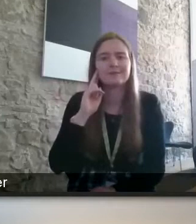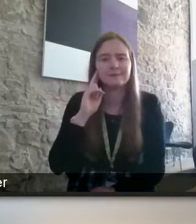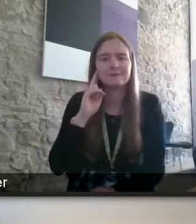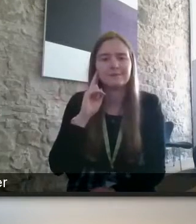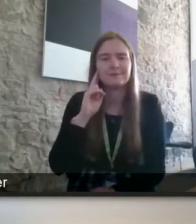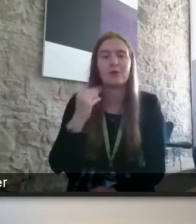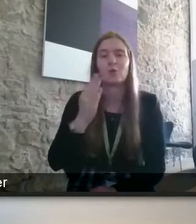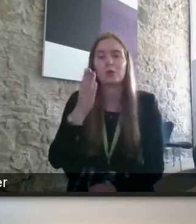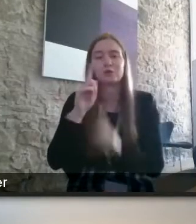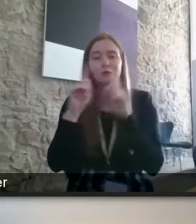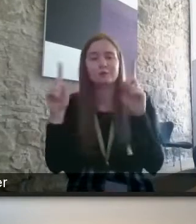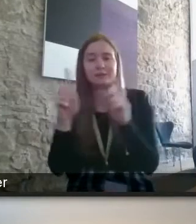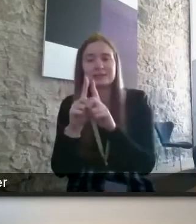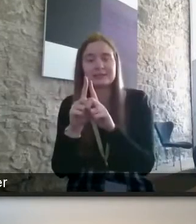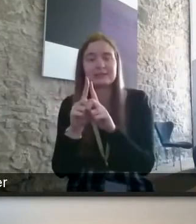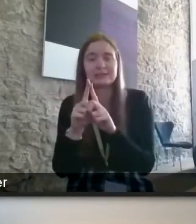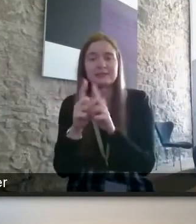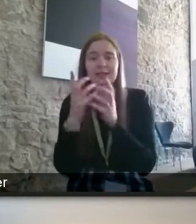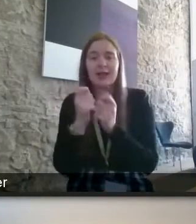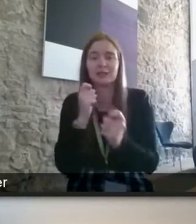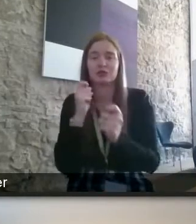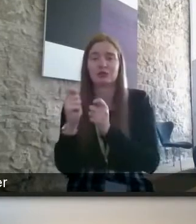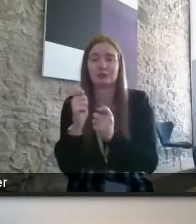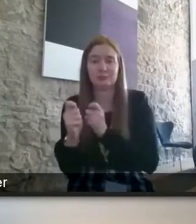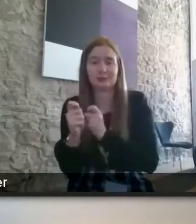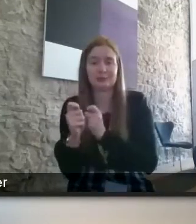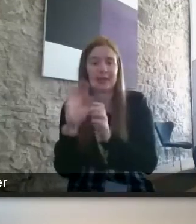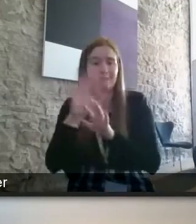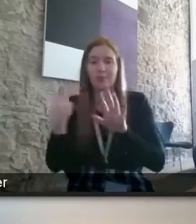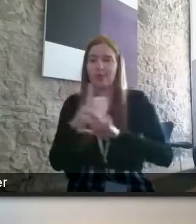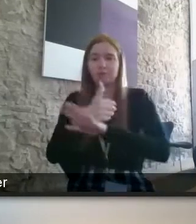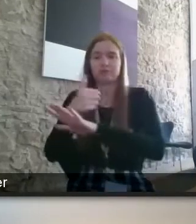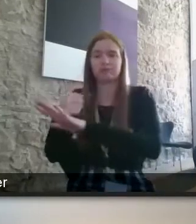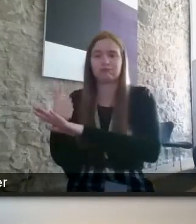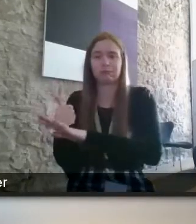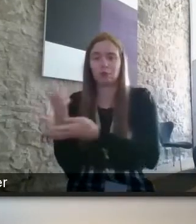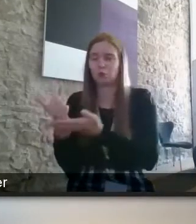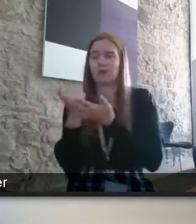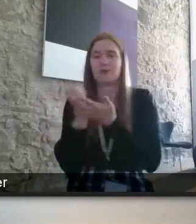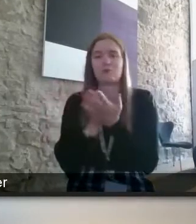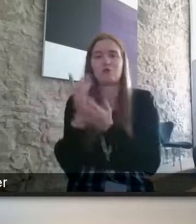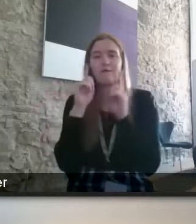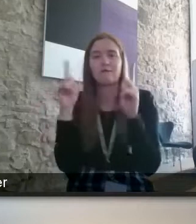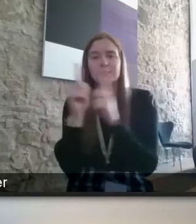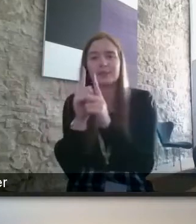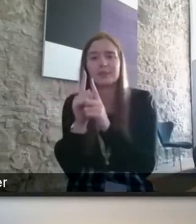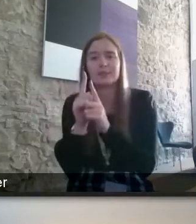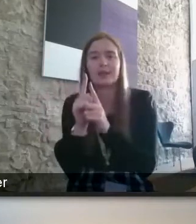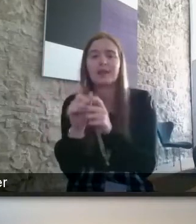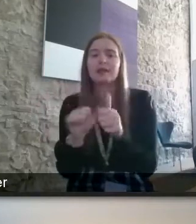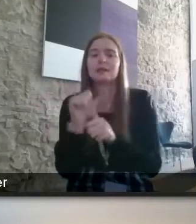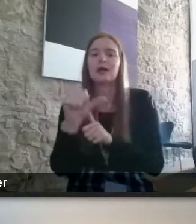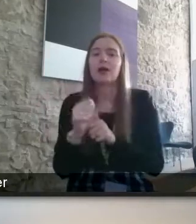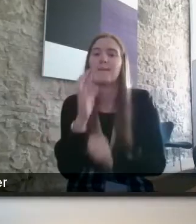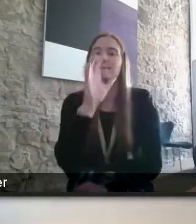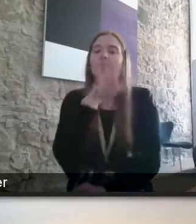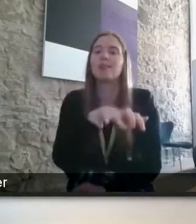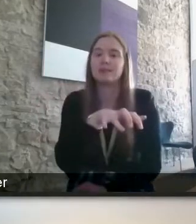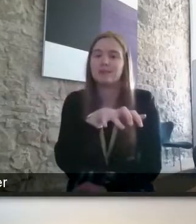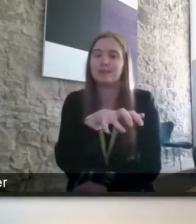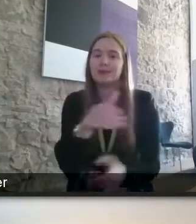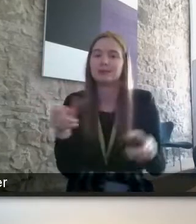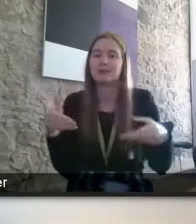university and she had her adjustments she had everything she needed for university she got a placement as part of her course